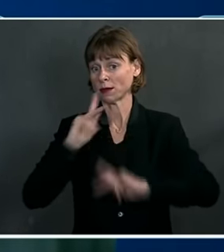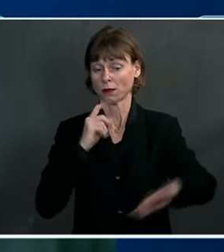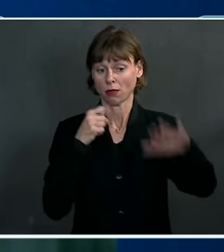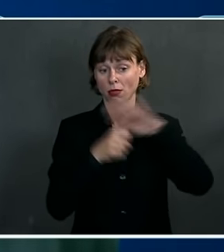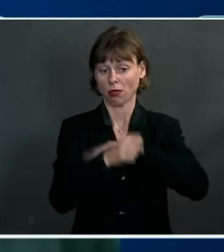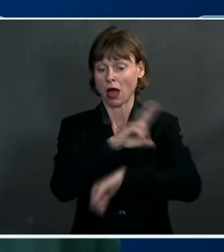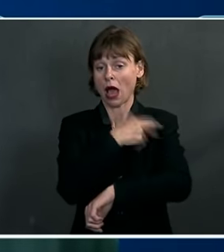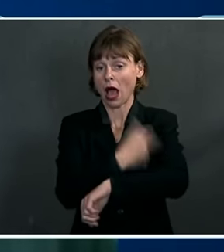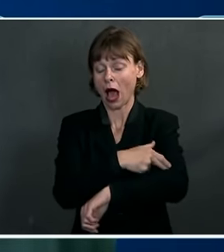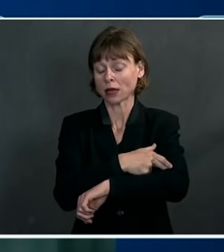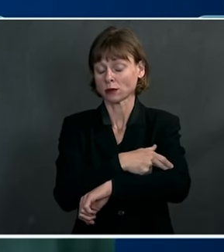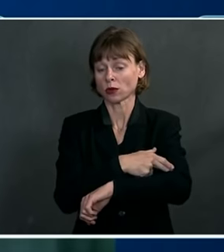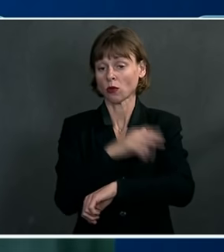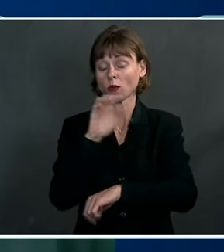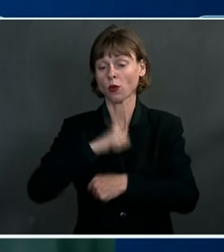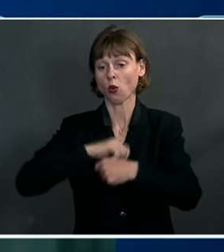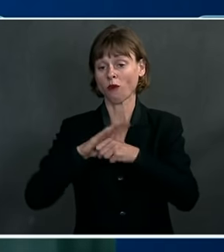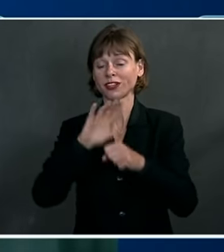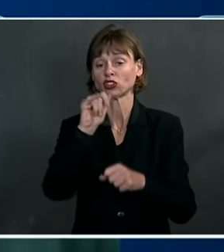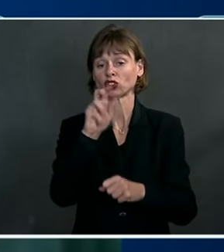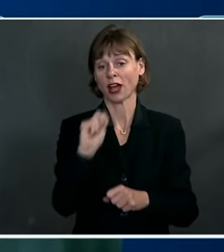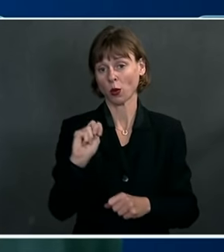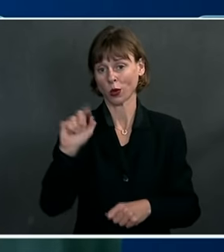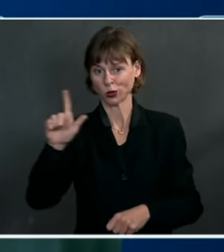-19 on January 26th.